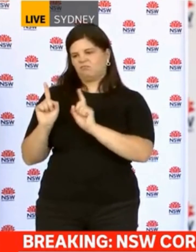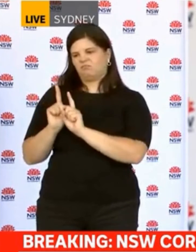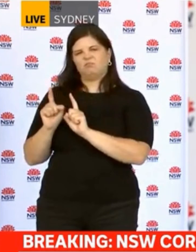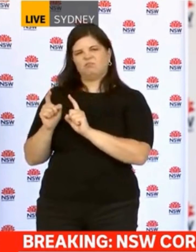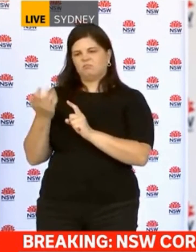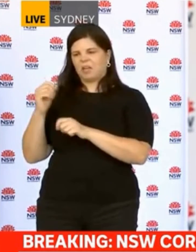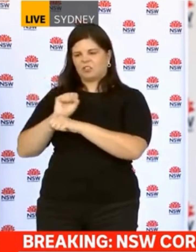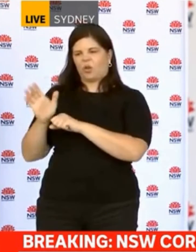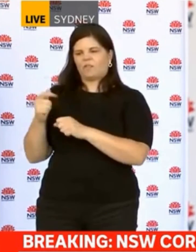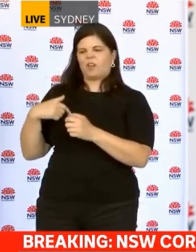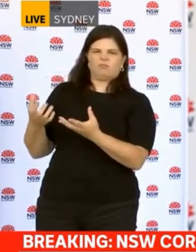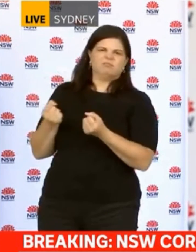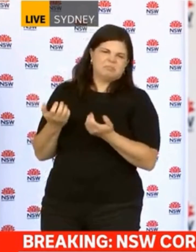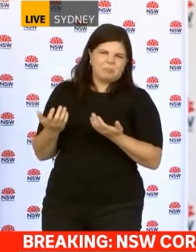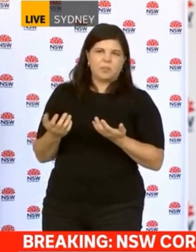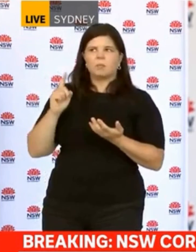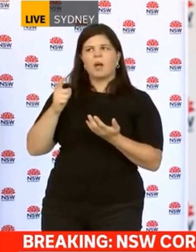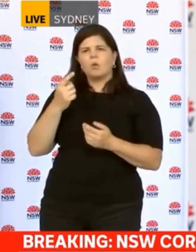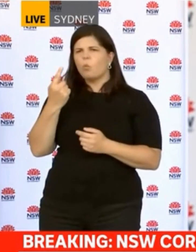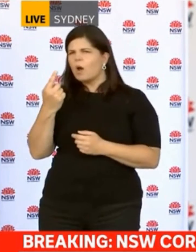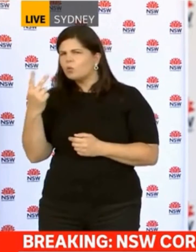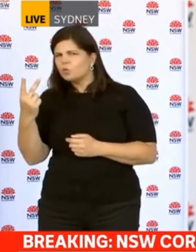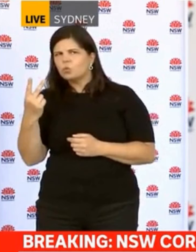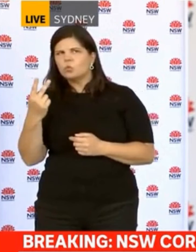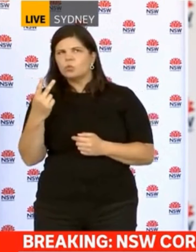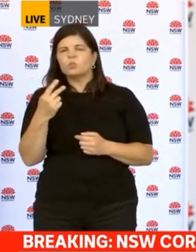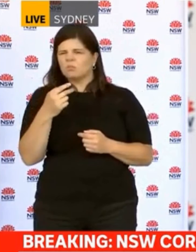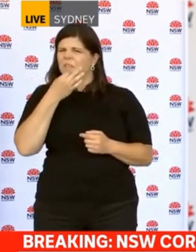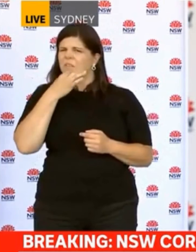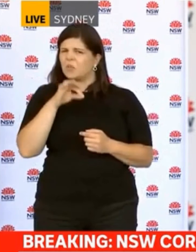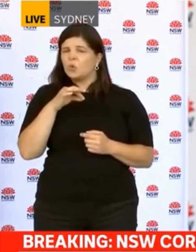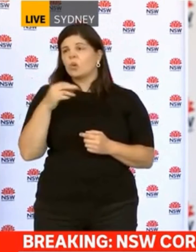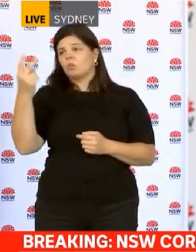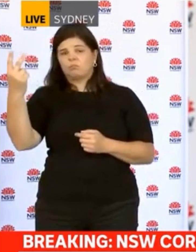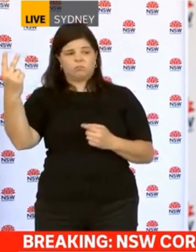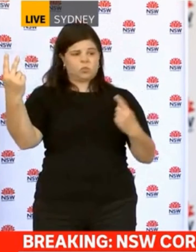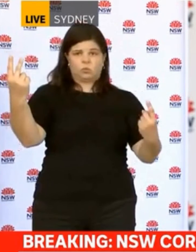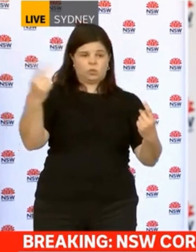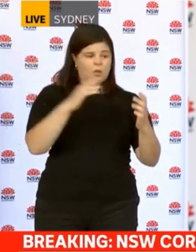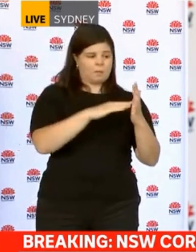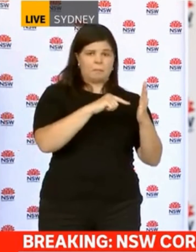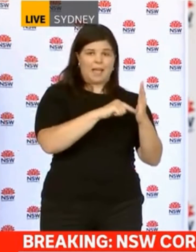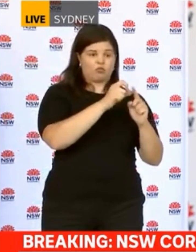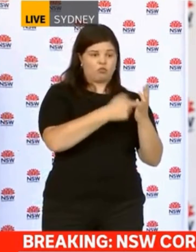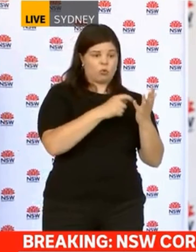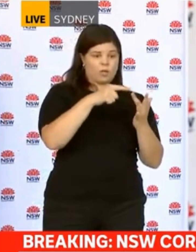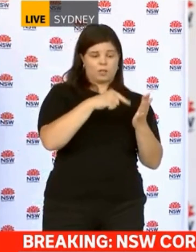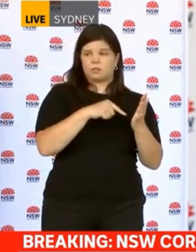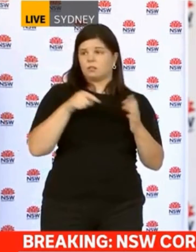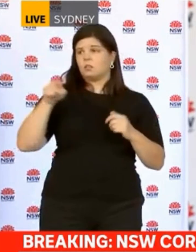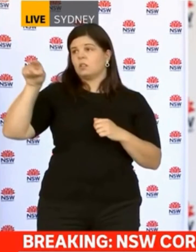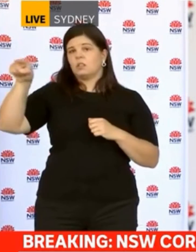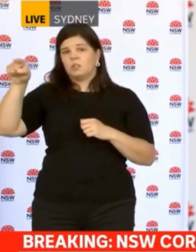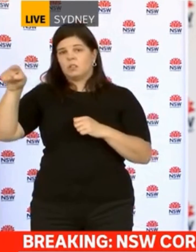where they're still unlinked, and that's always a concern. So, obviously, the Mount Druitt case yesterday, and the Northern Beaches cases today, I'm